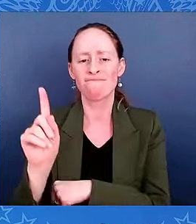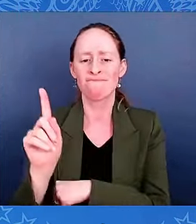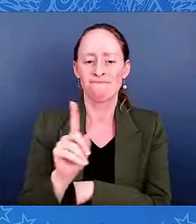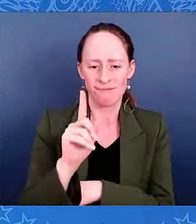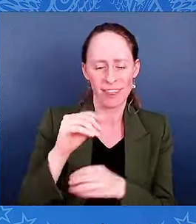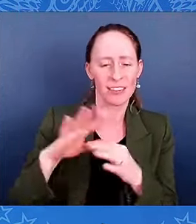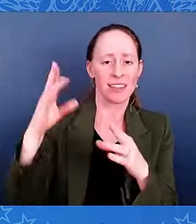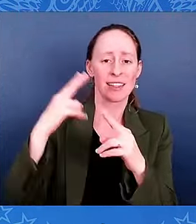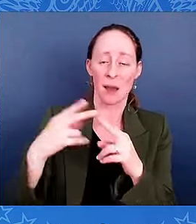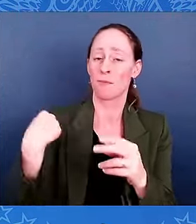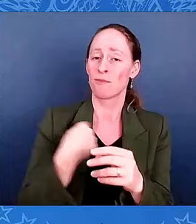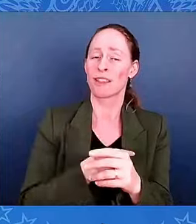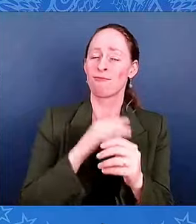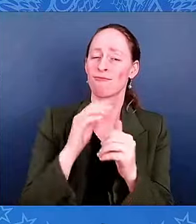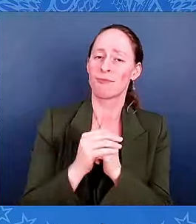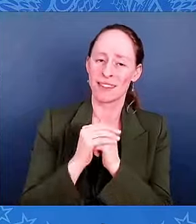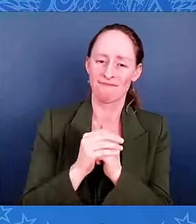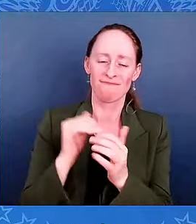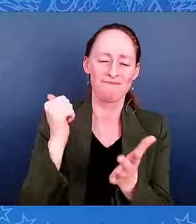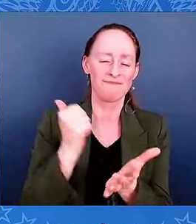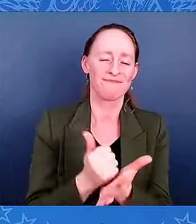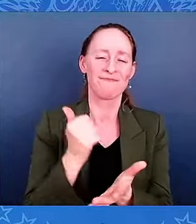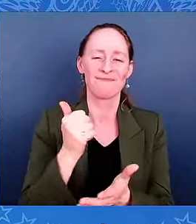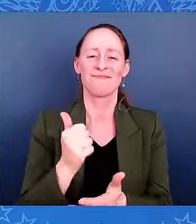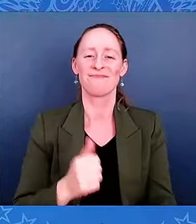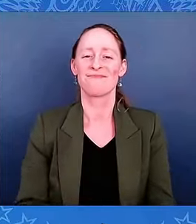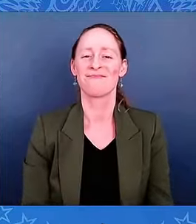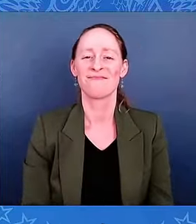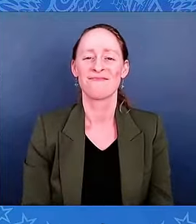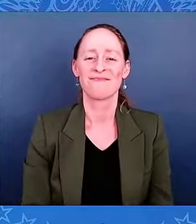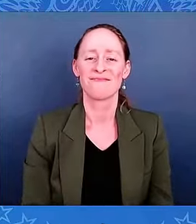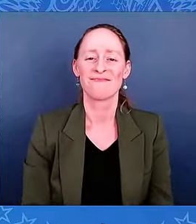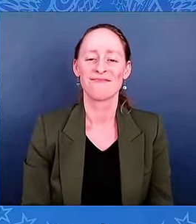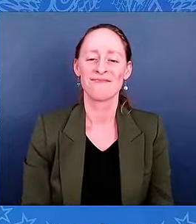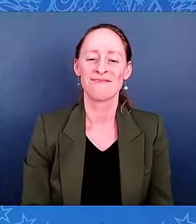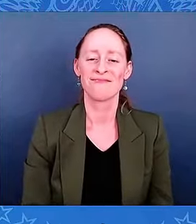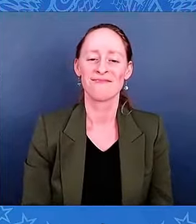Distinguished guests, please remain in place as the president departs. Thank you.